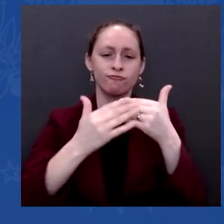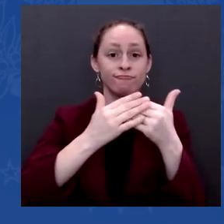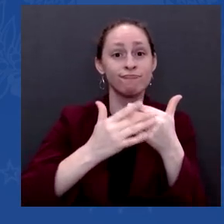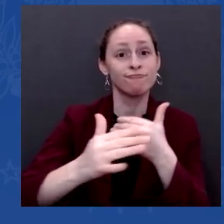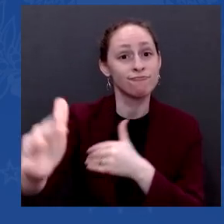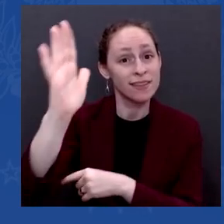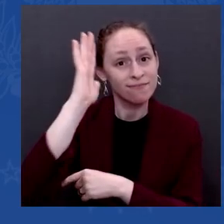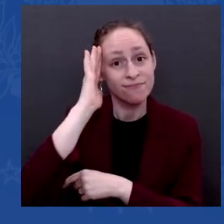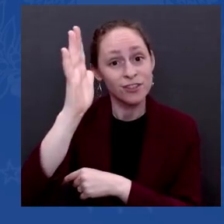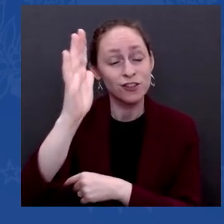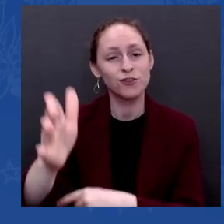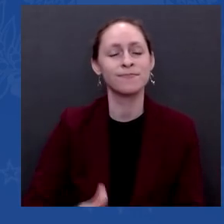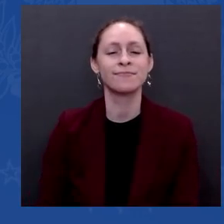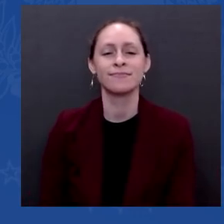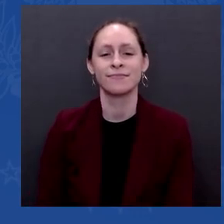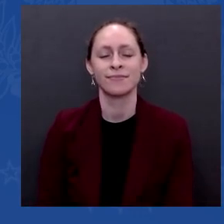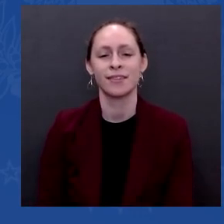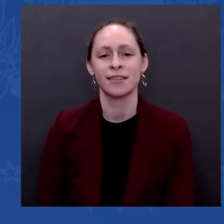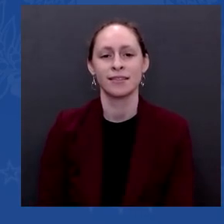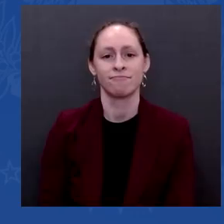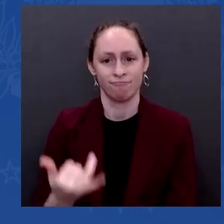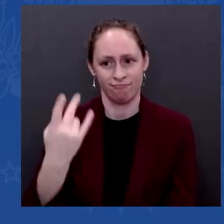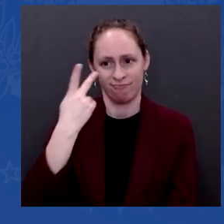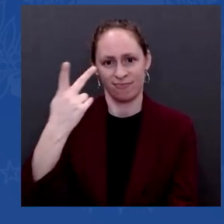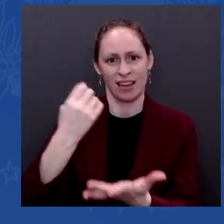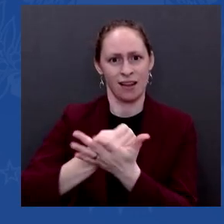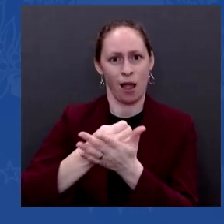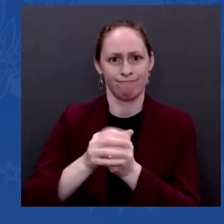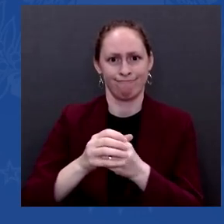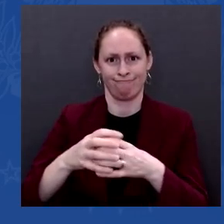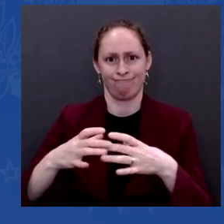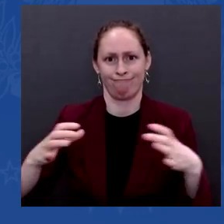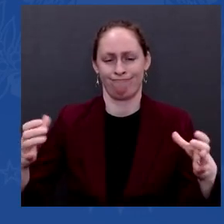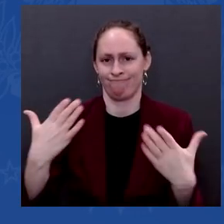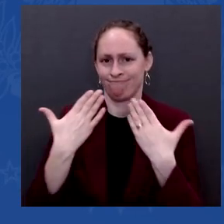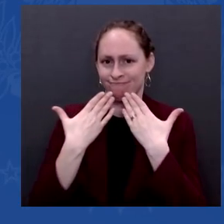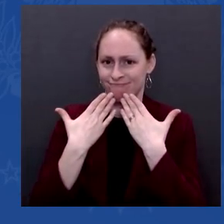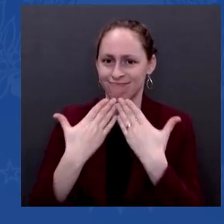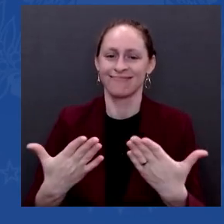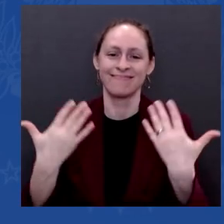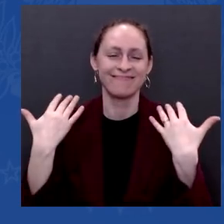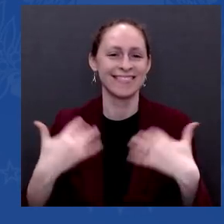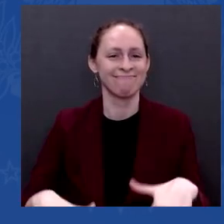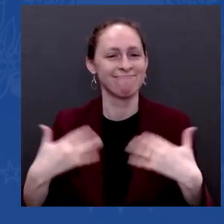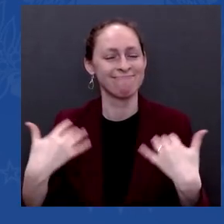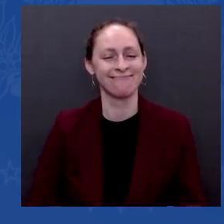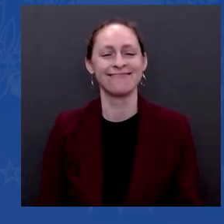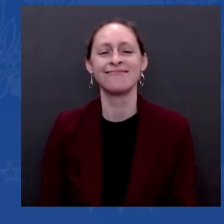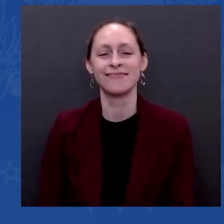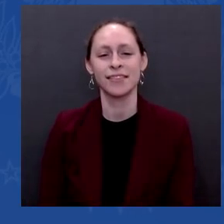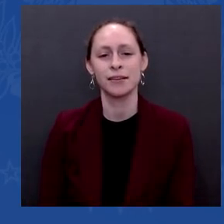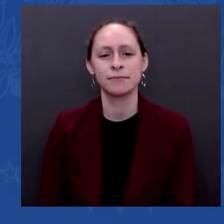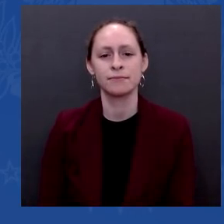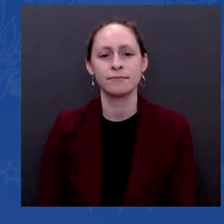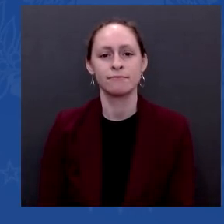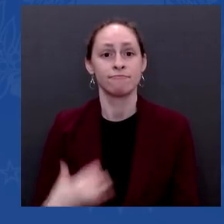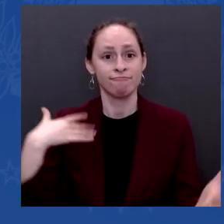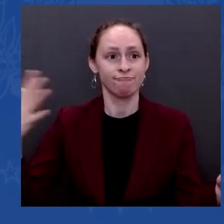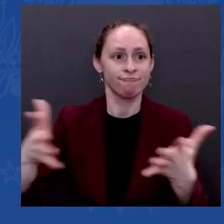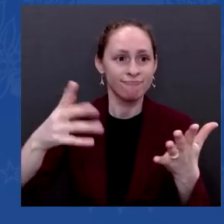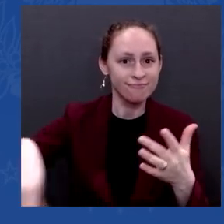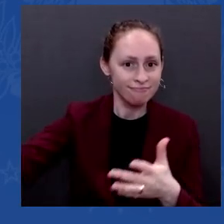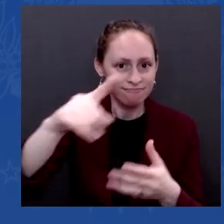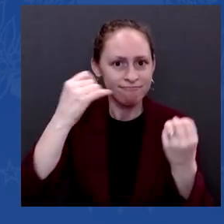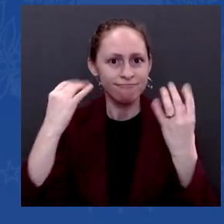an extraordinarily effective booster shots and antiviral pills. Now we need to finish the job to get COVID-19 under control.